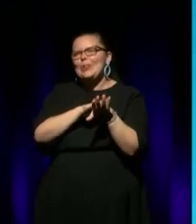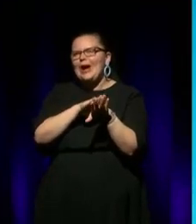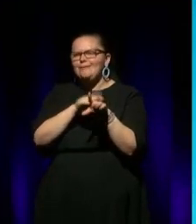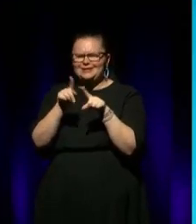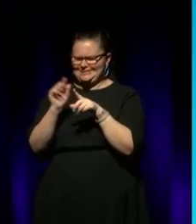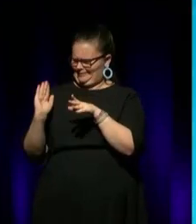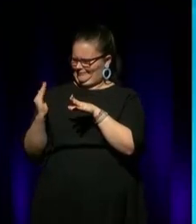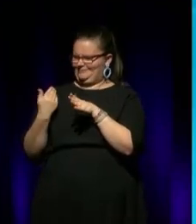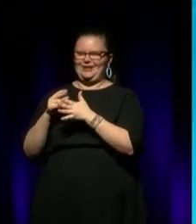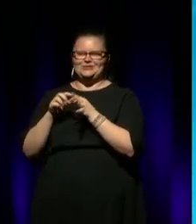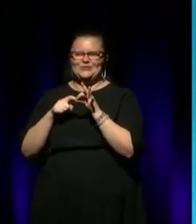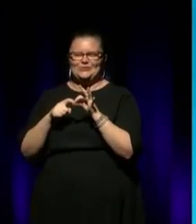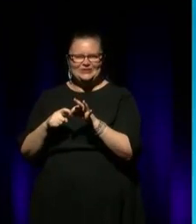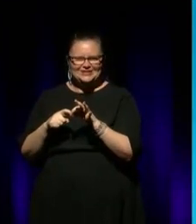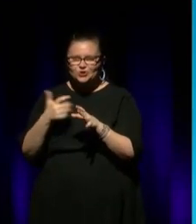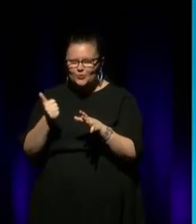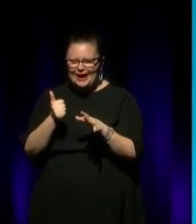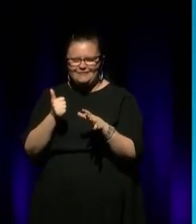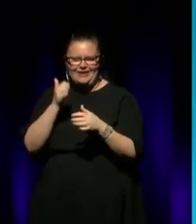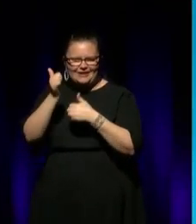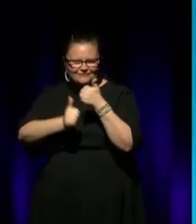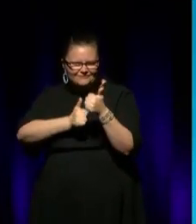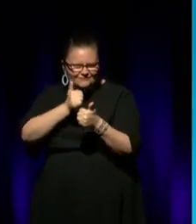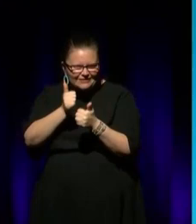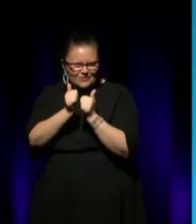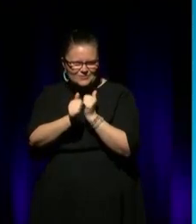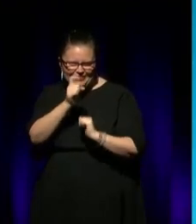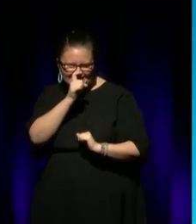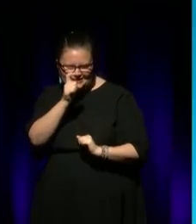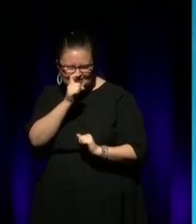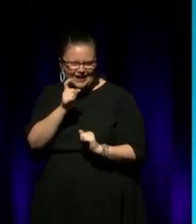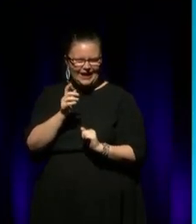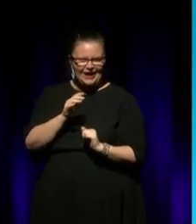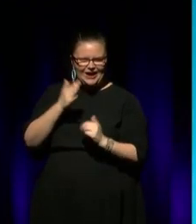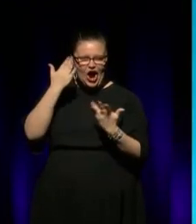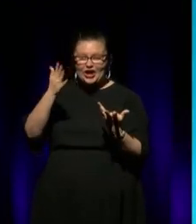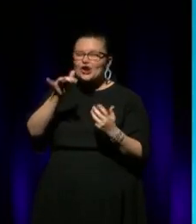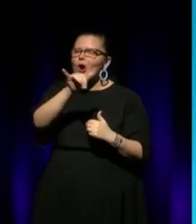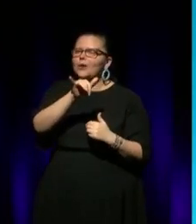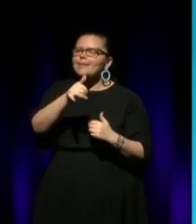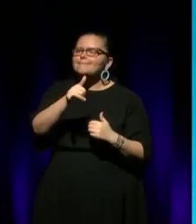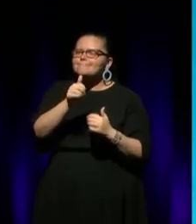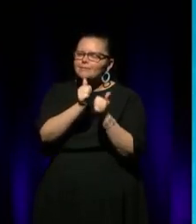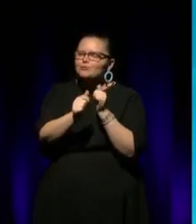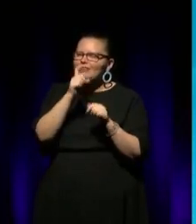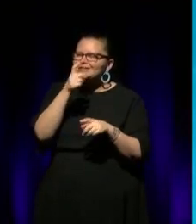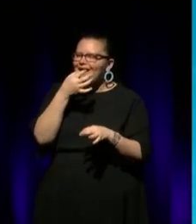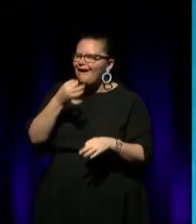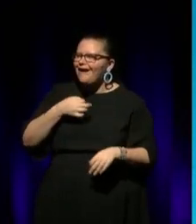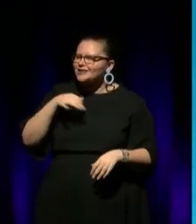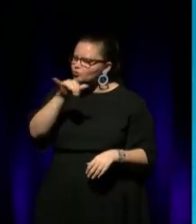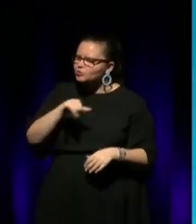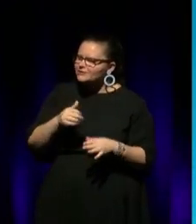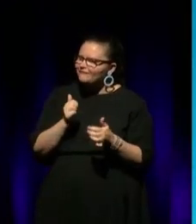question before which I didn't ask. Do you have a favourite sibling? And I don't know if it was one of the siblings who asked that question. But...